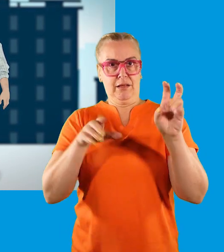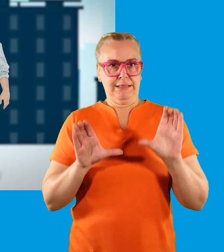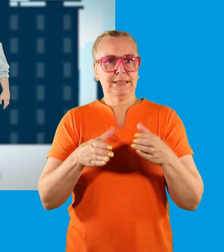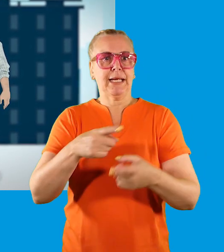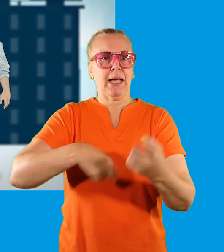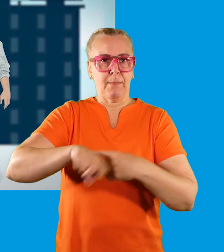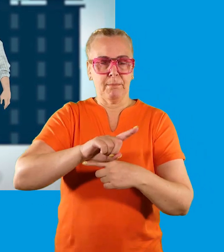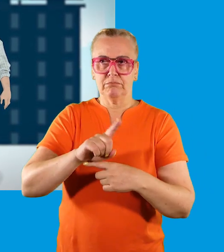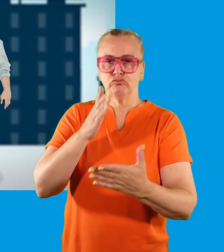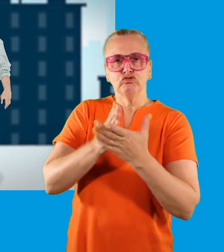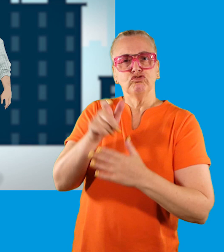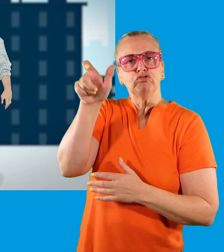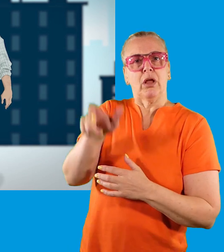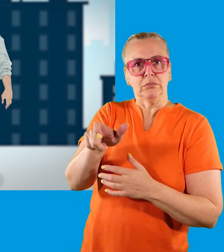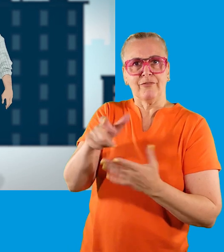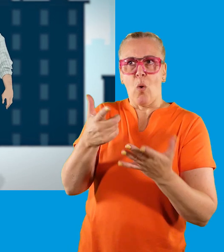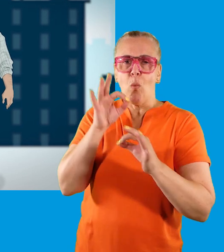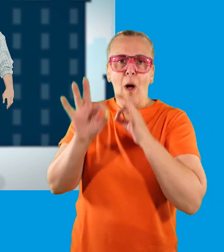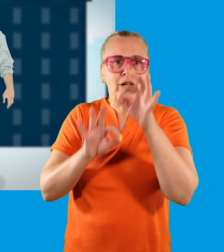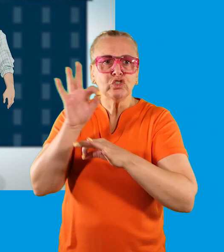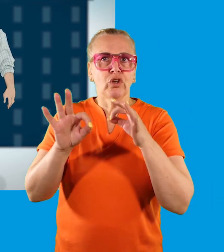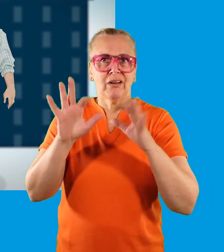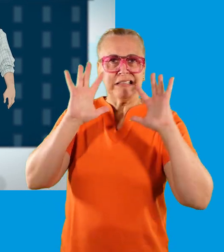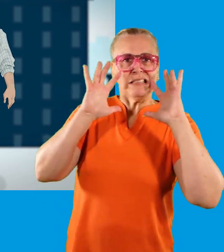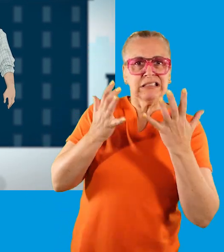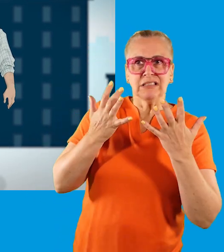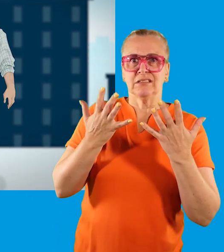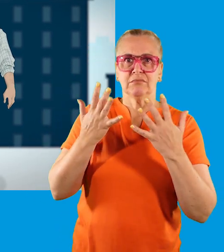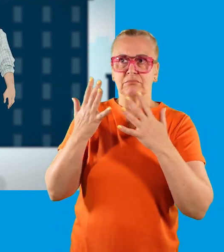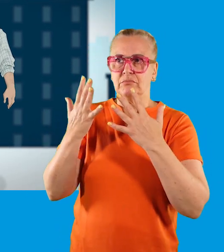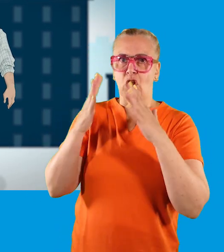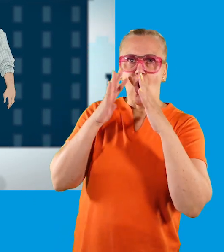person for questions, concerns or observations.